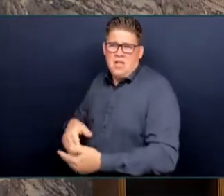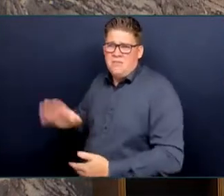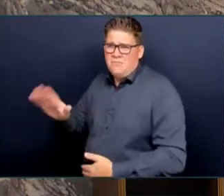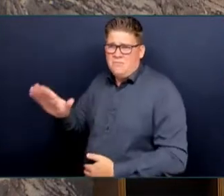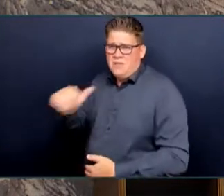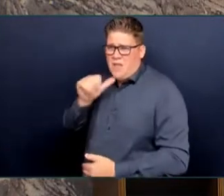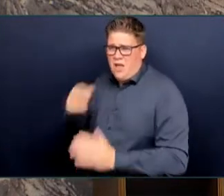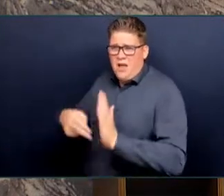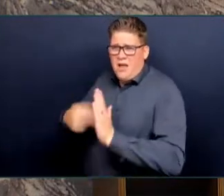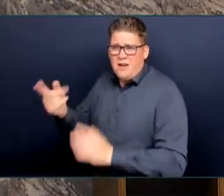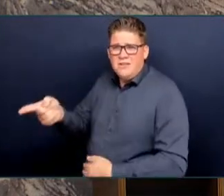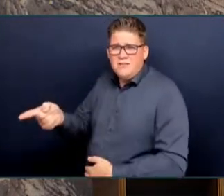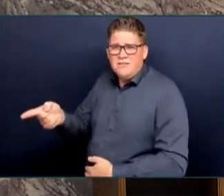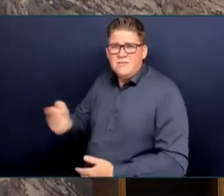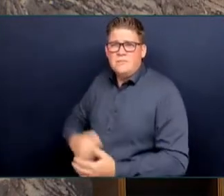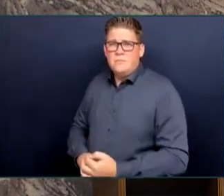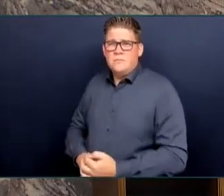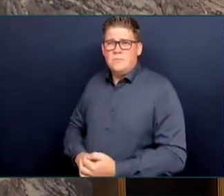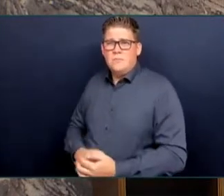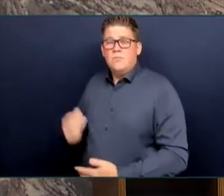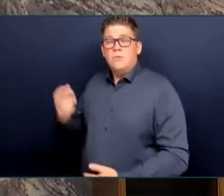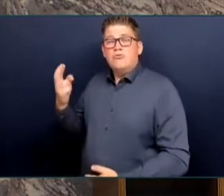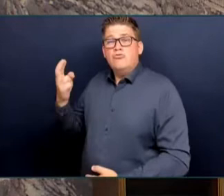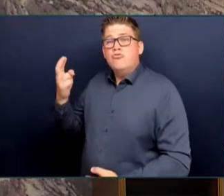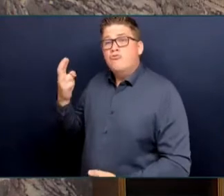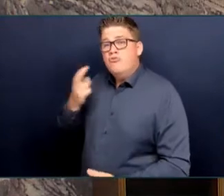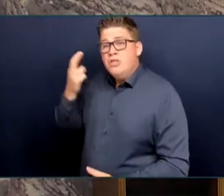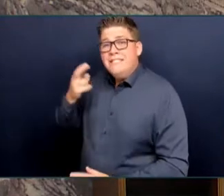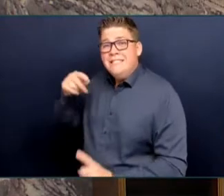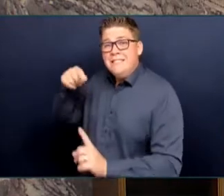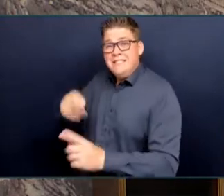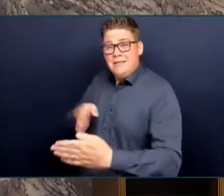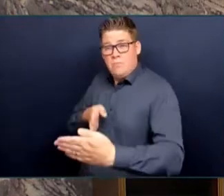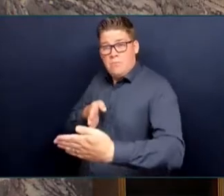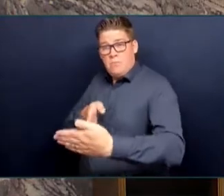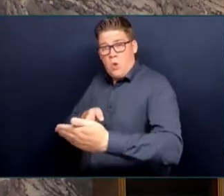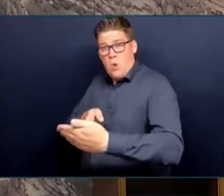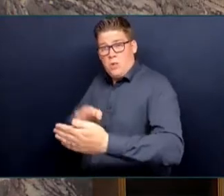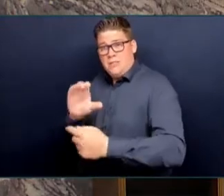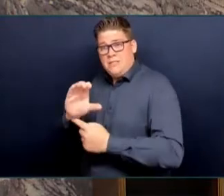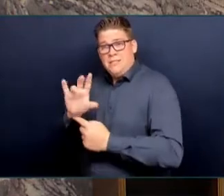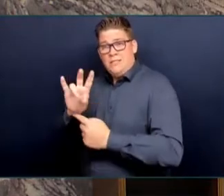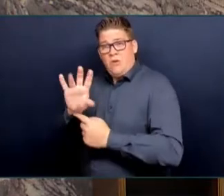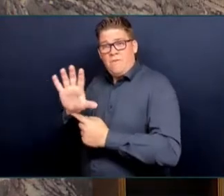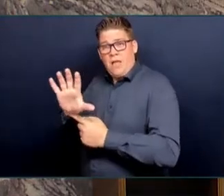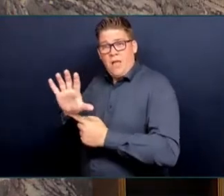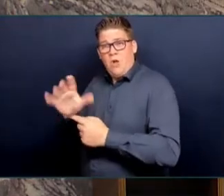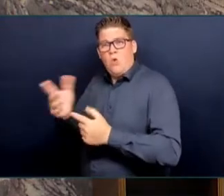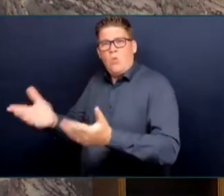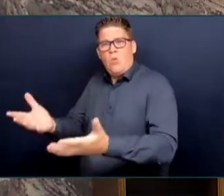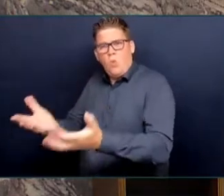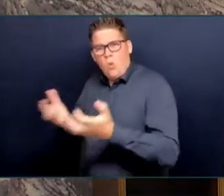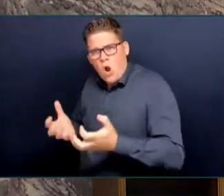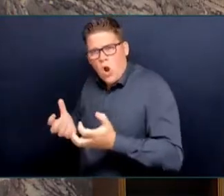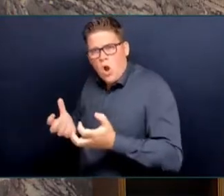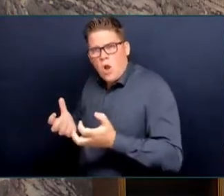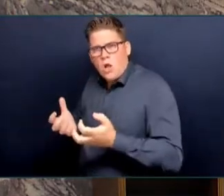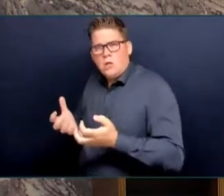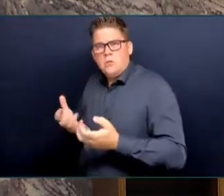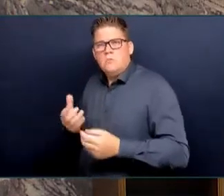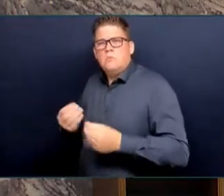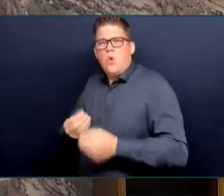reason he voted against it was because it wasn't lenient enough. It wasn't lenient enough. It wasn't soft enough.